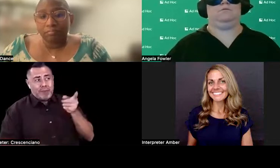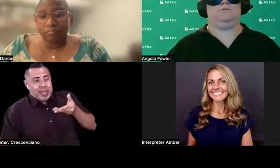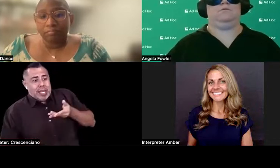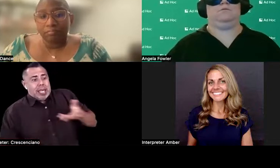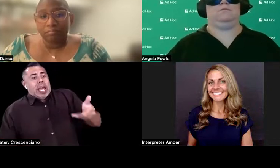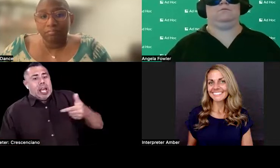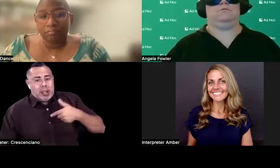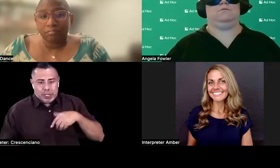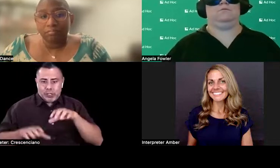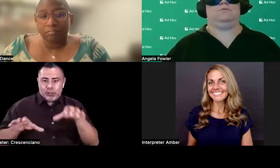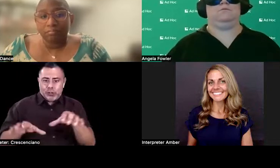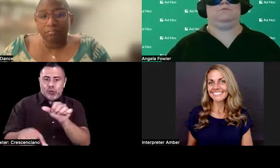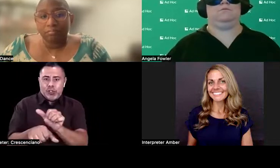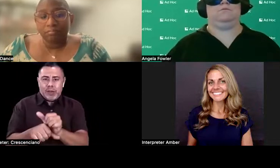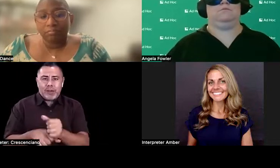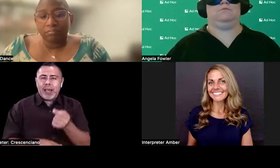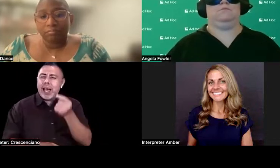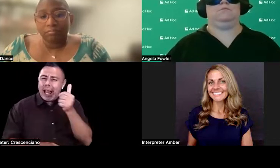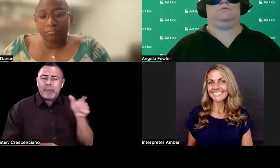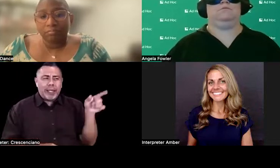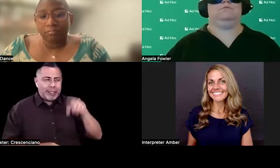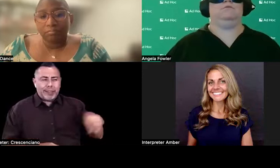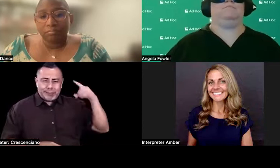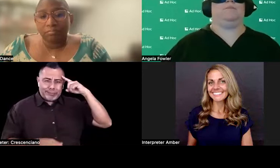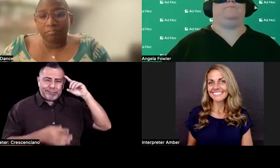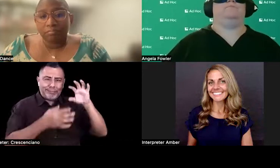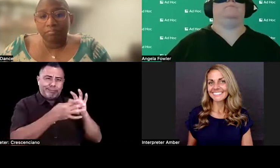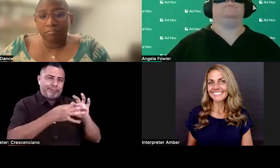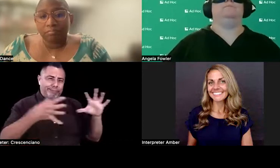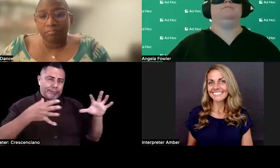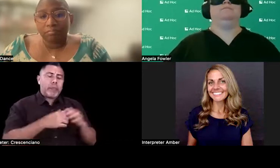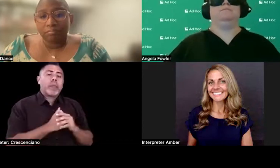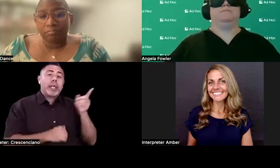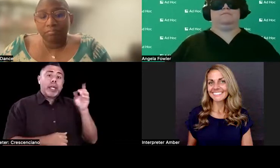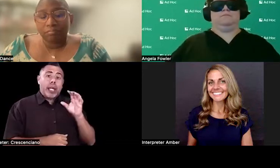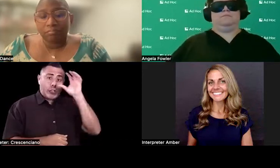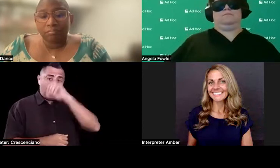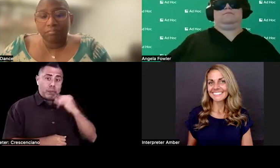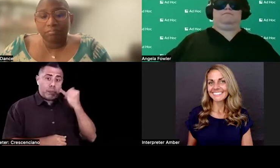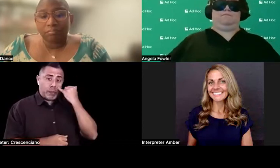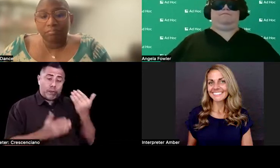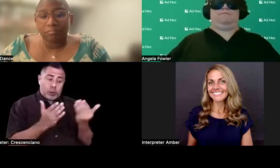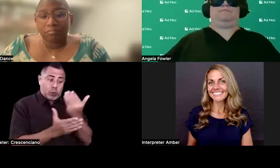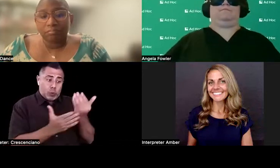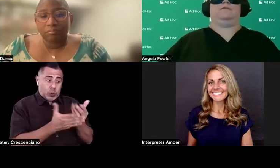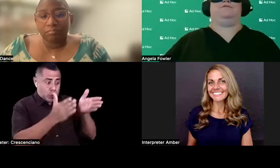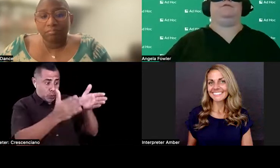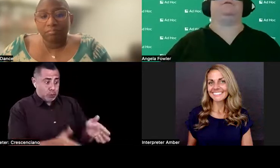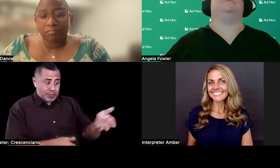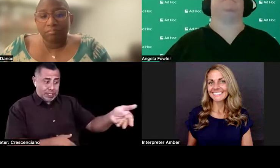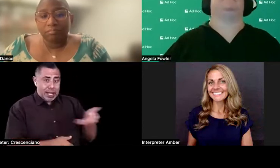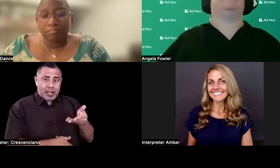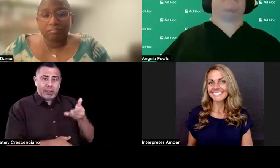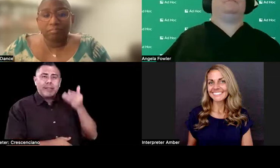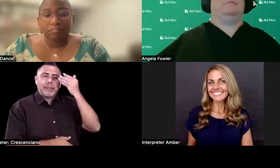when you initially hire, uh, a new hire is you you're hiring them because you you're valuing their skillset and their competence